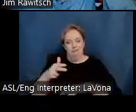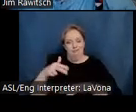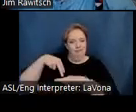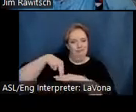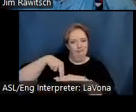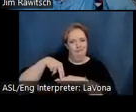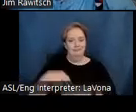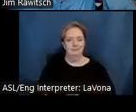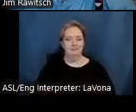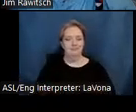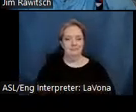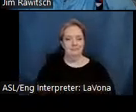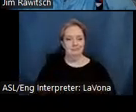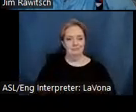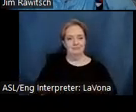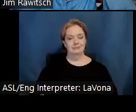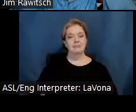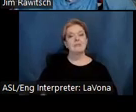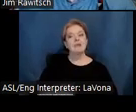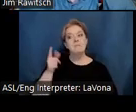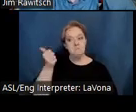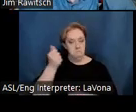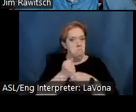made is only part of the story.